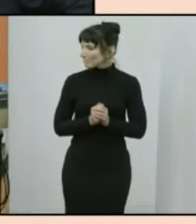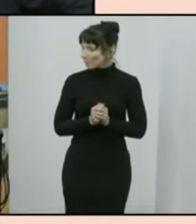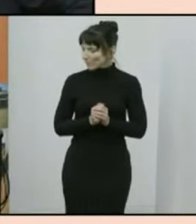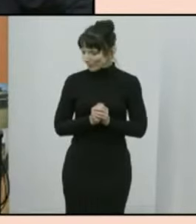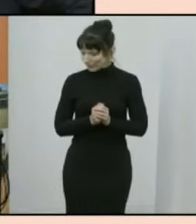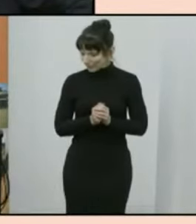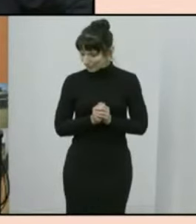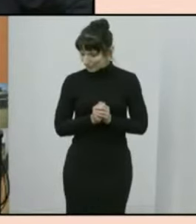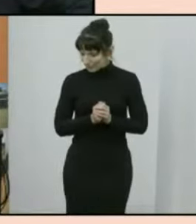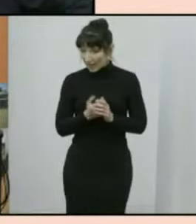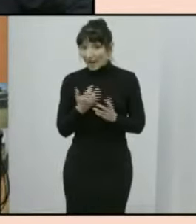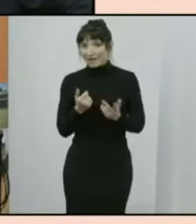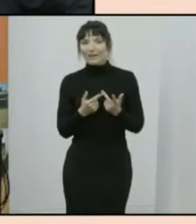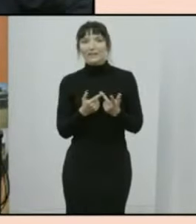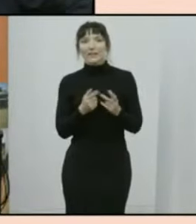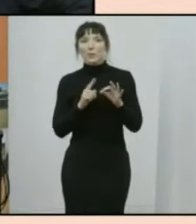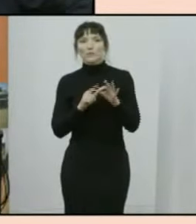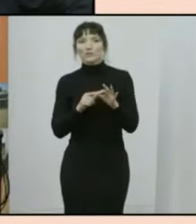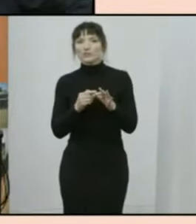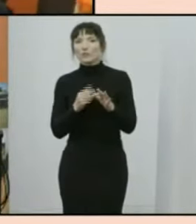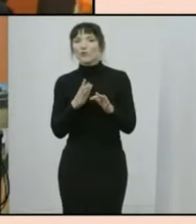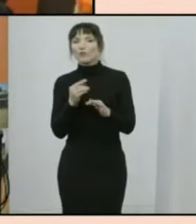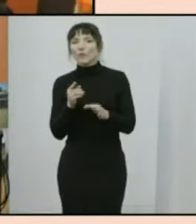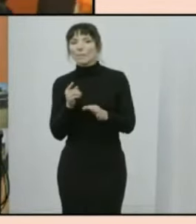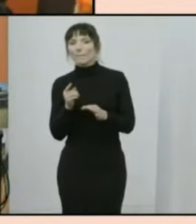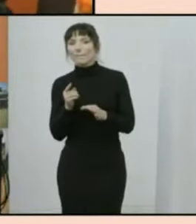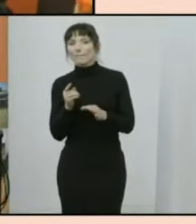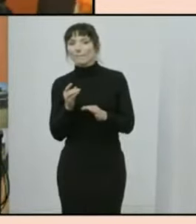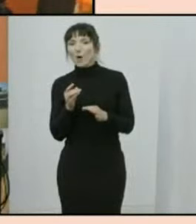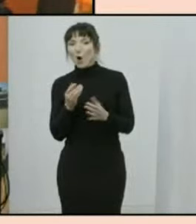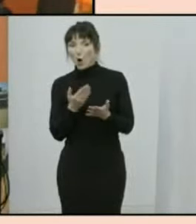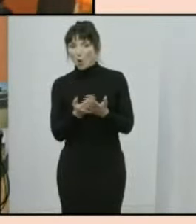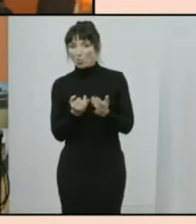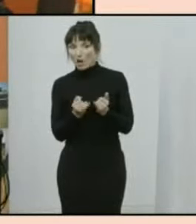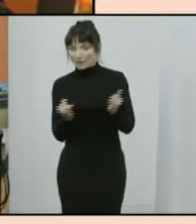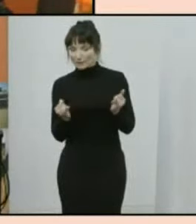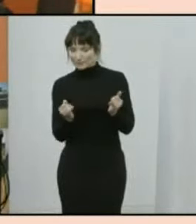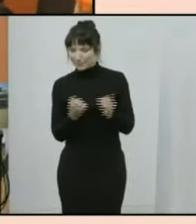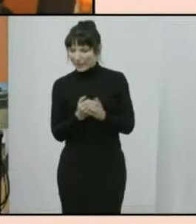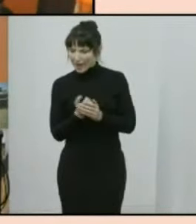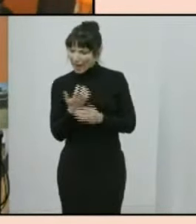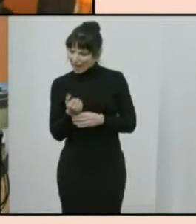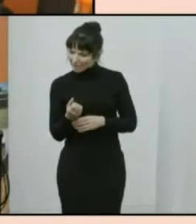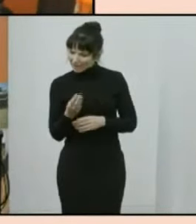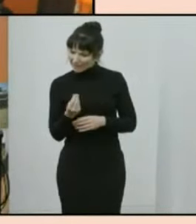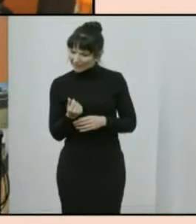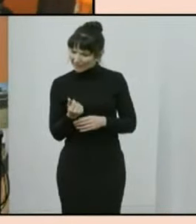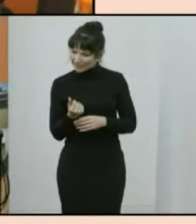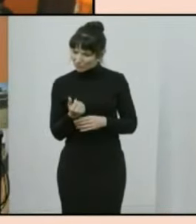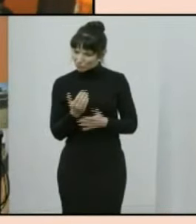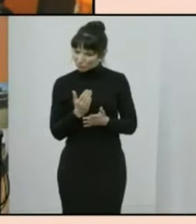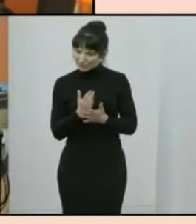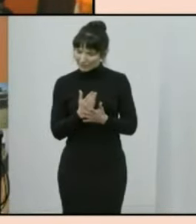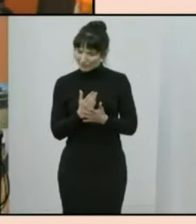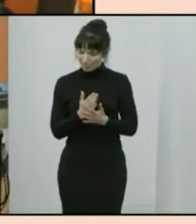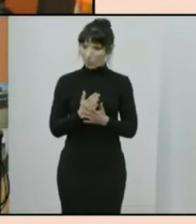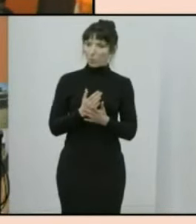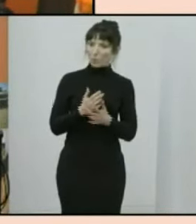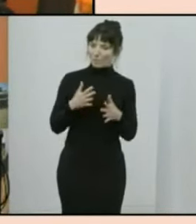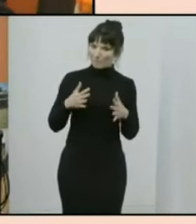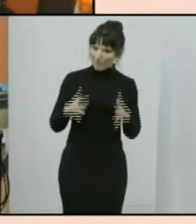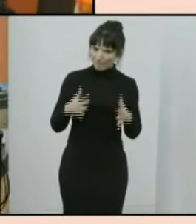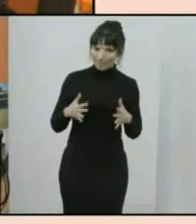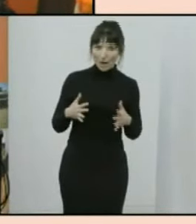uh we have another question that's coming online um were there any particular unusual or unexpected stats from your